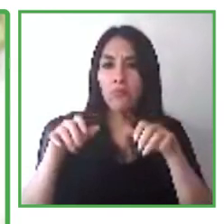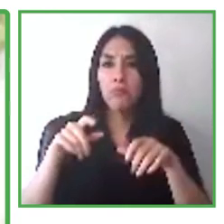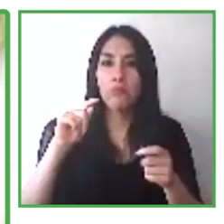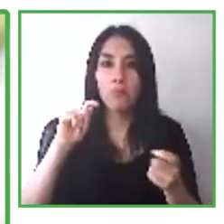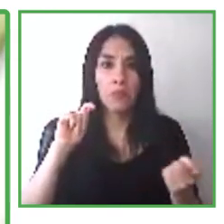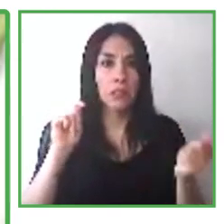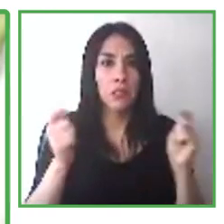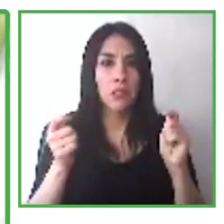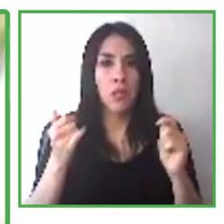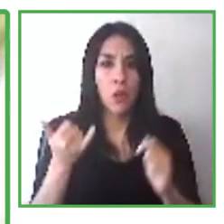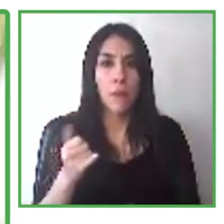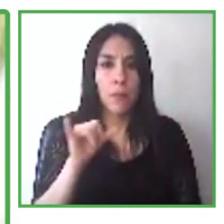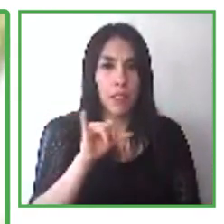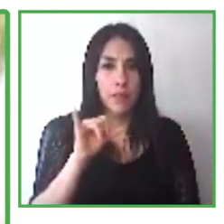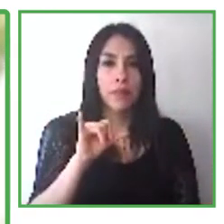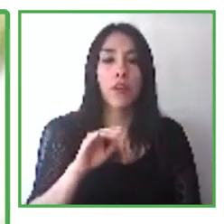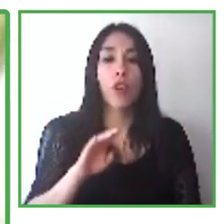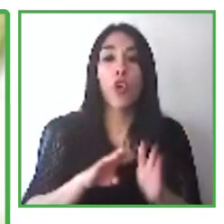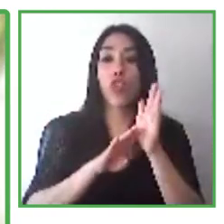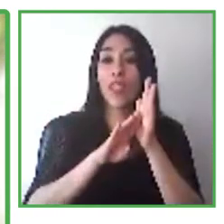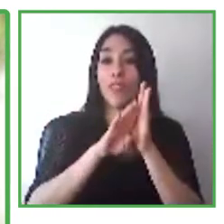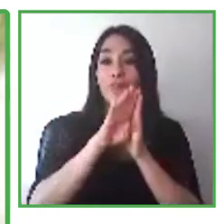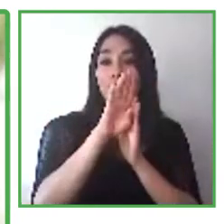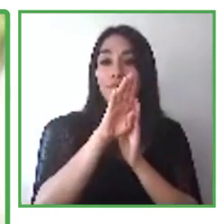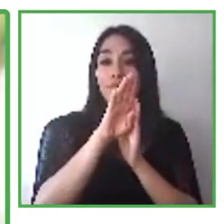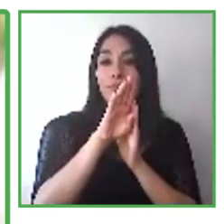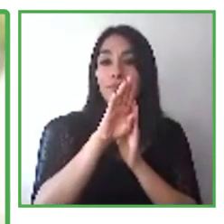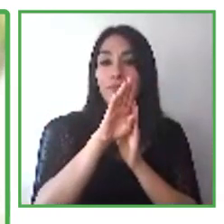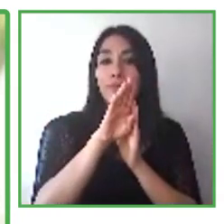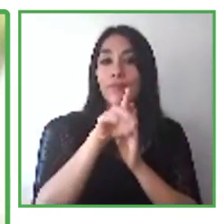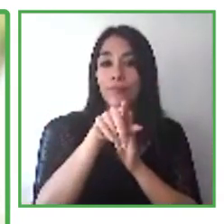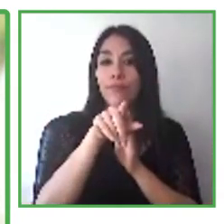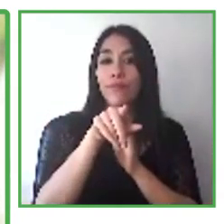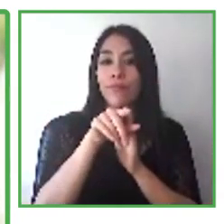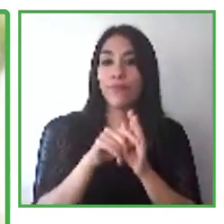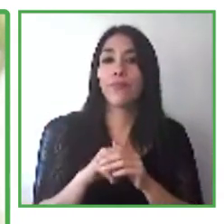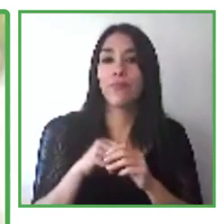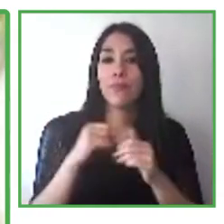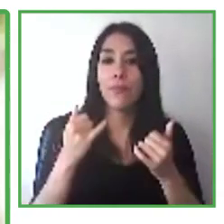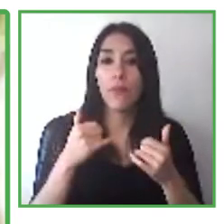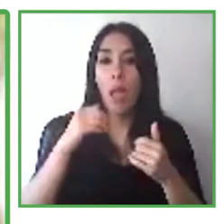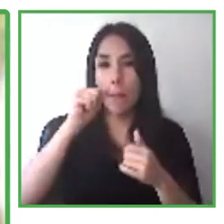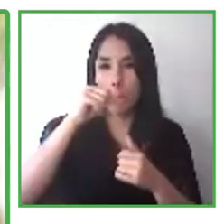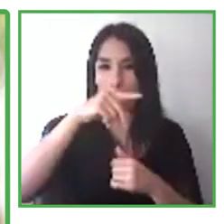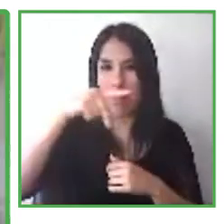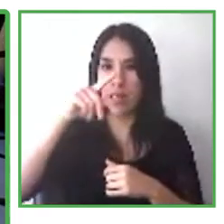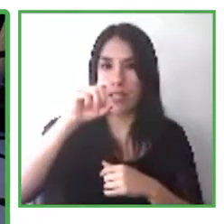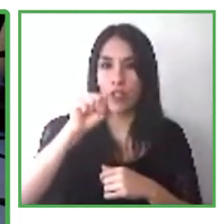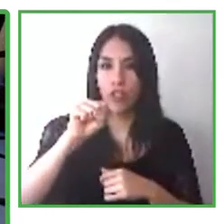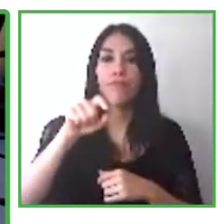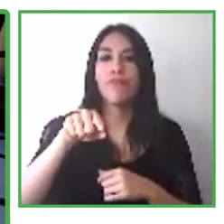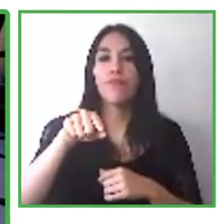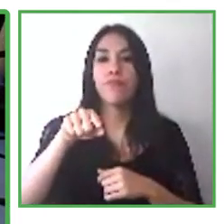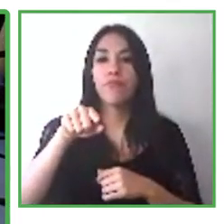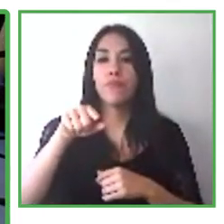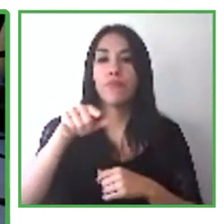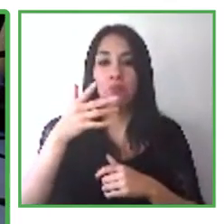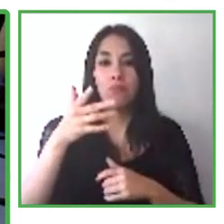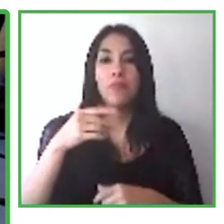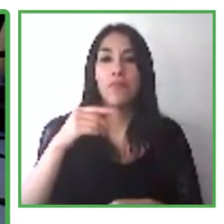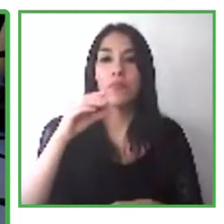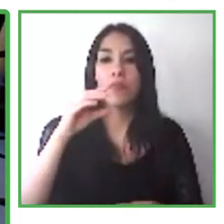environment and how to develop apps with html cs3 and